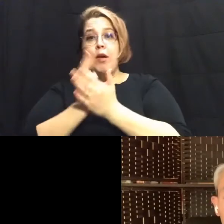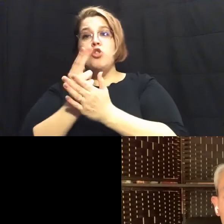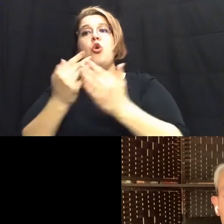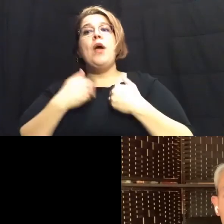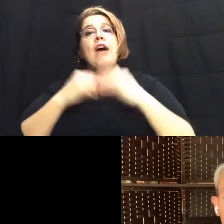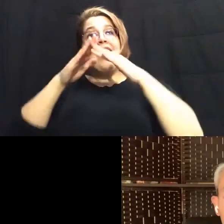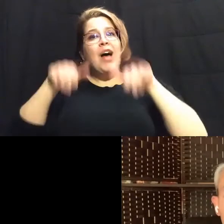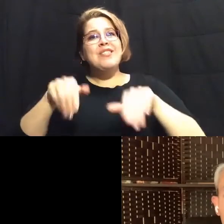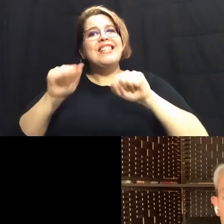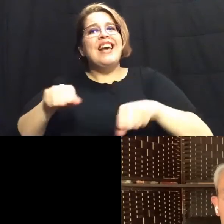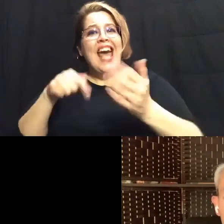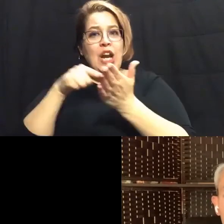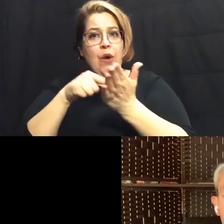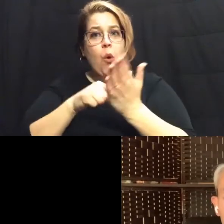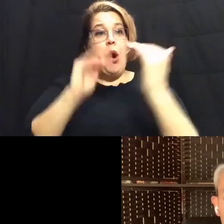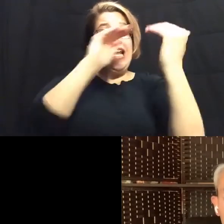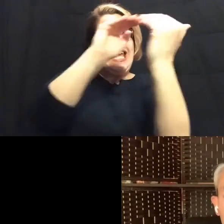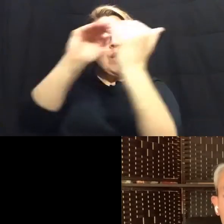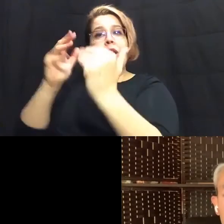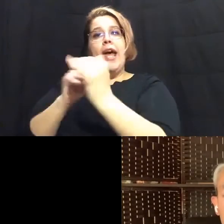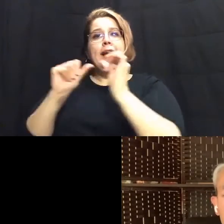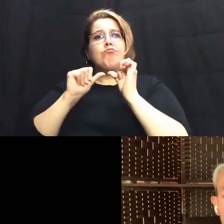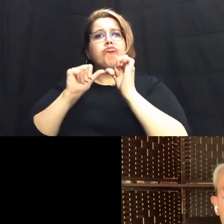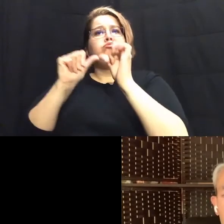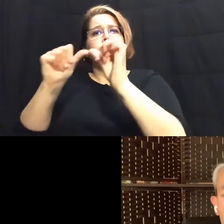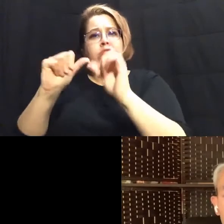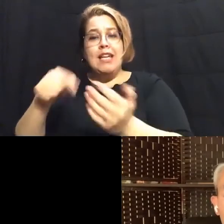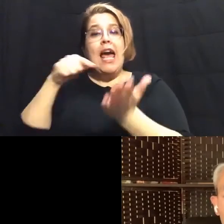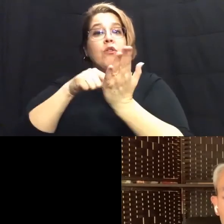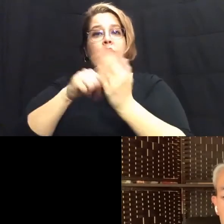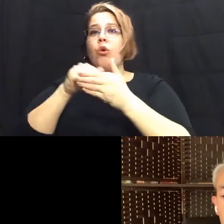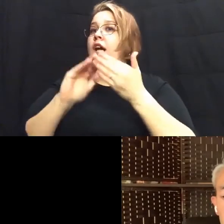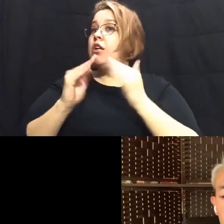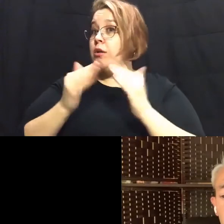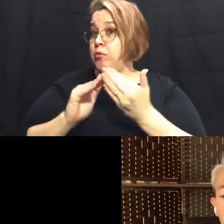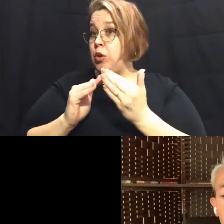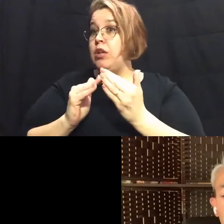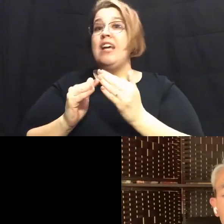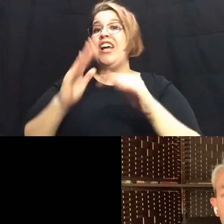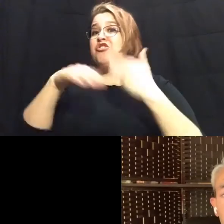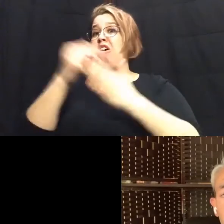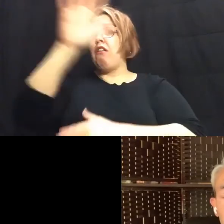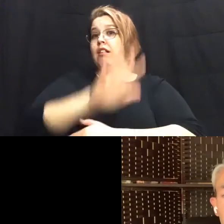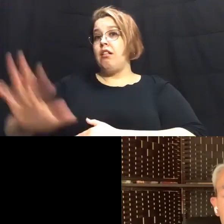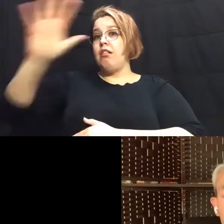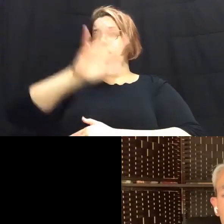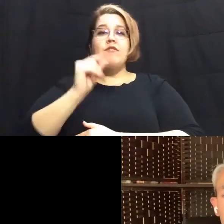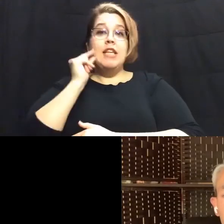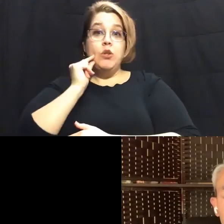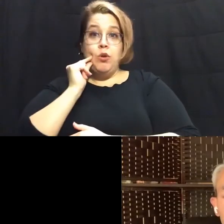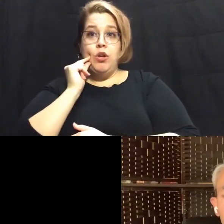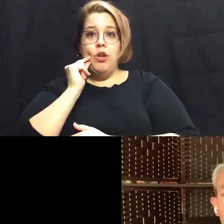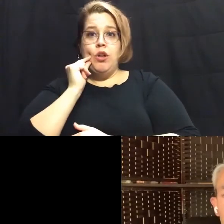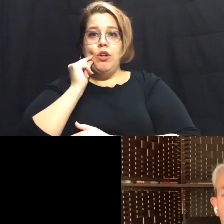housing uh equitably and sustainably affordable housing in our communities in all corners of our city and that we increase the